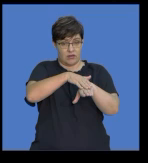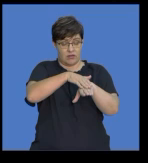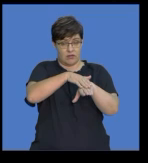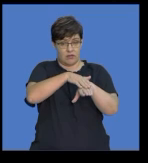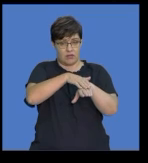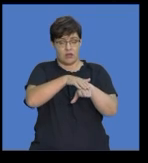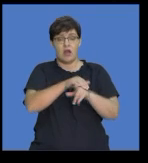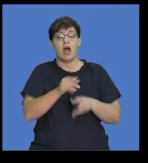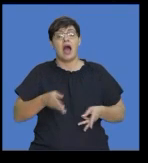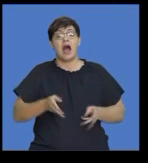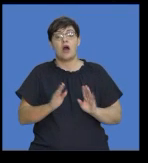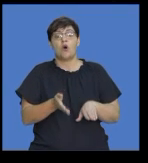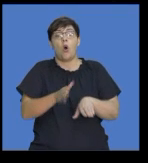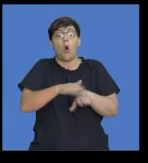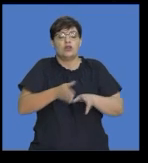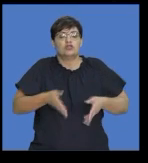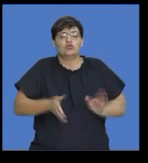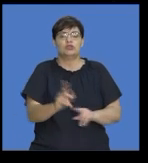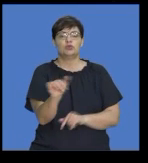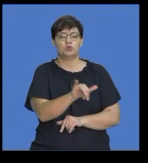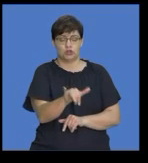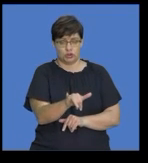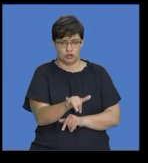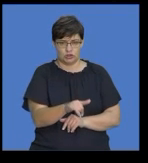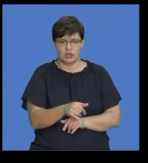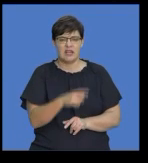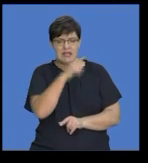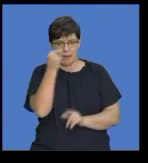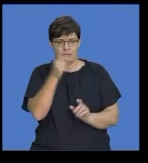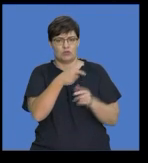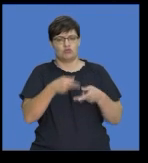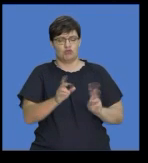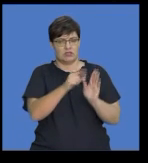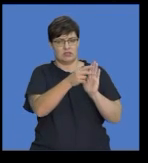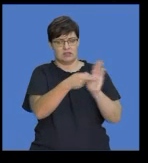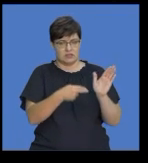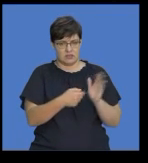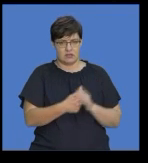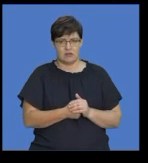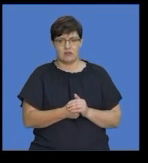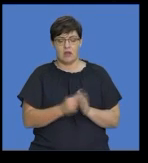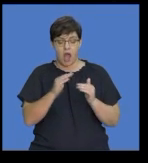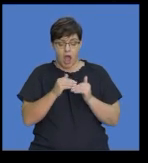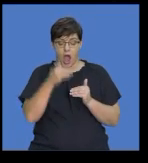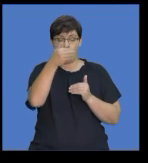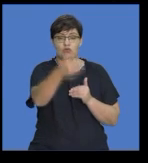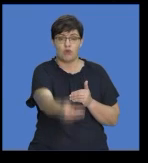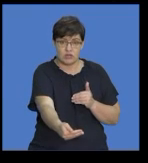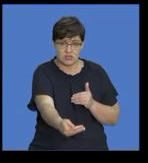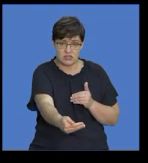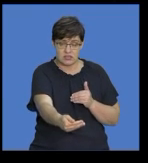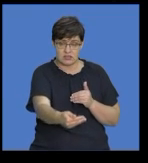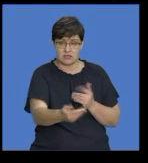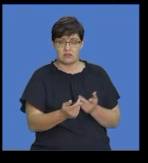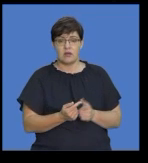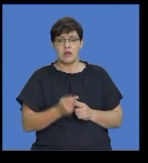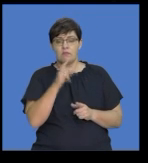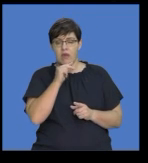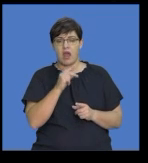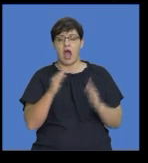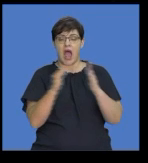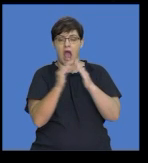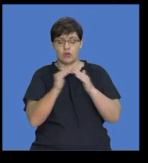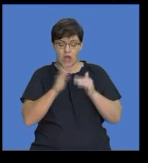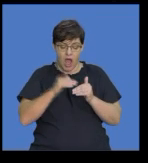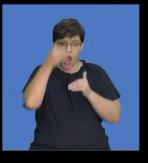street the name of the street across from so you could say the house is across from the school in